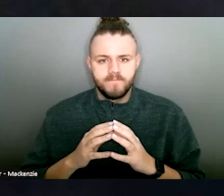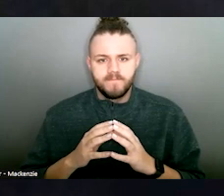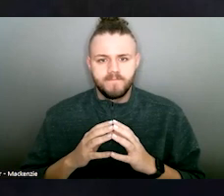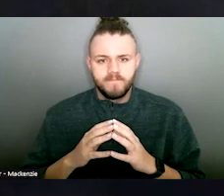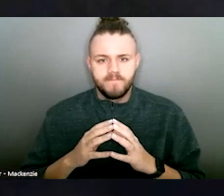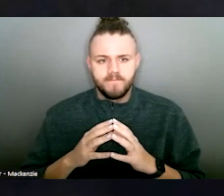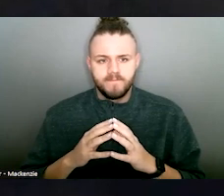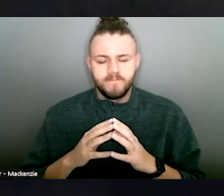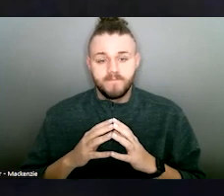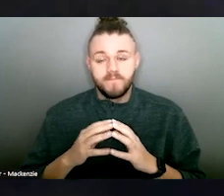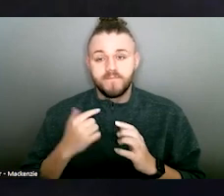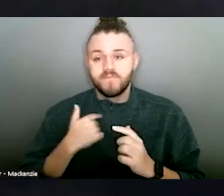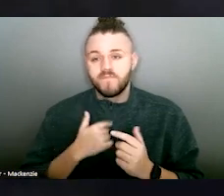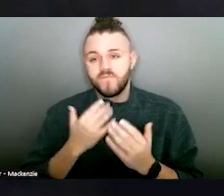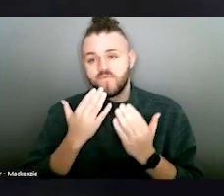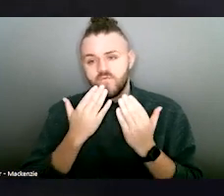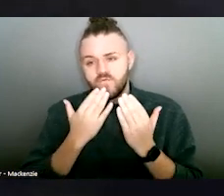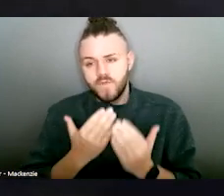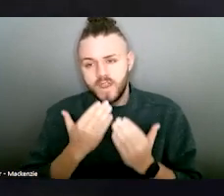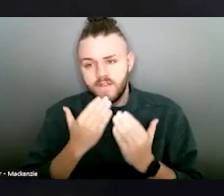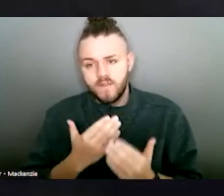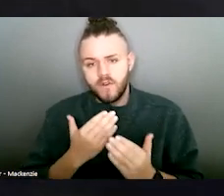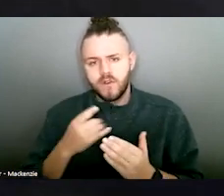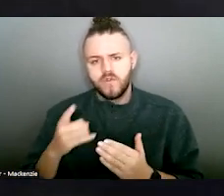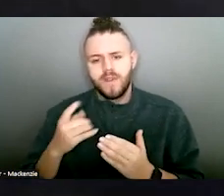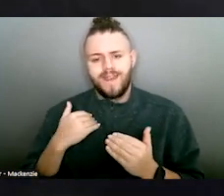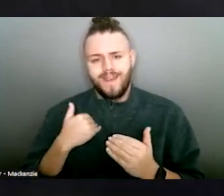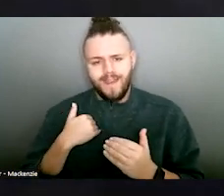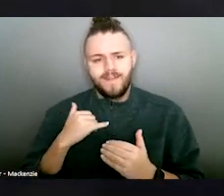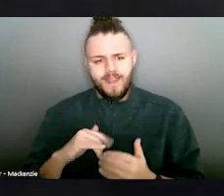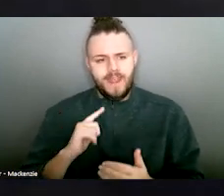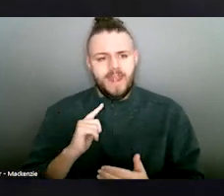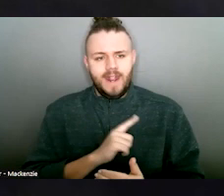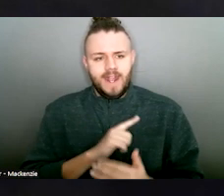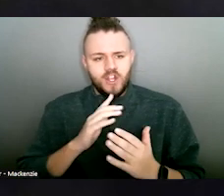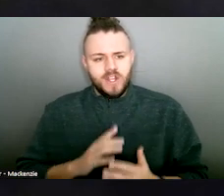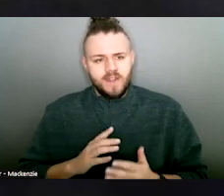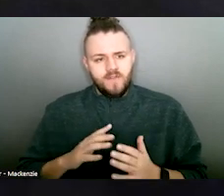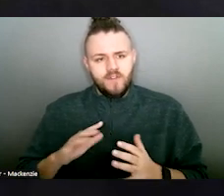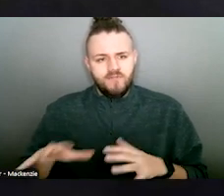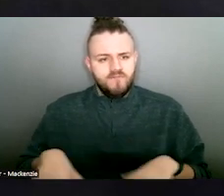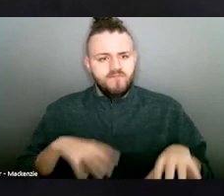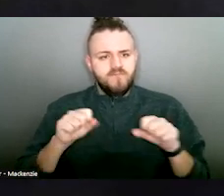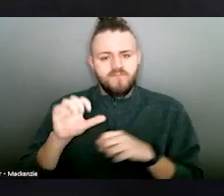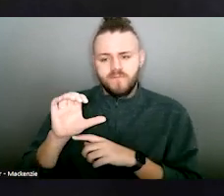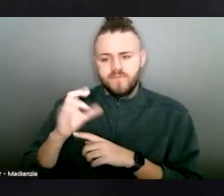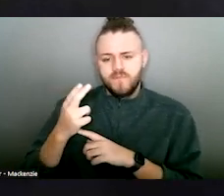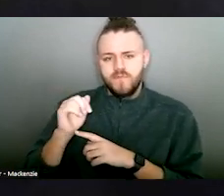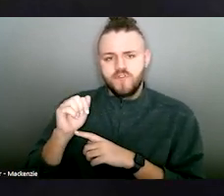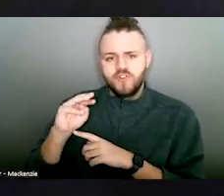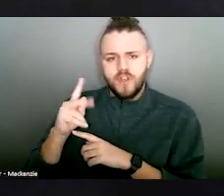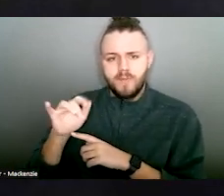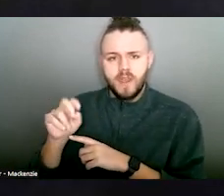So grateful you have legislative champions in your district. We have more legislative champions